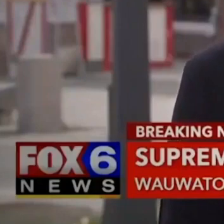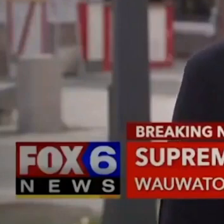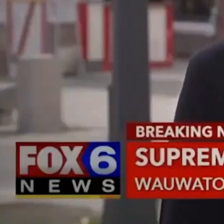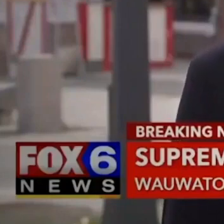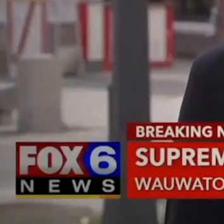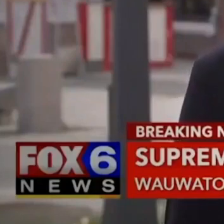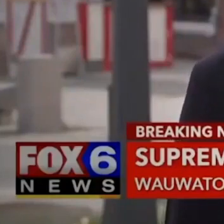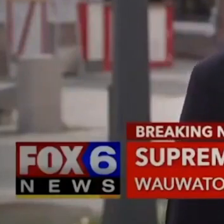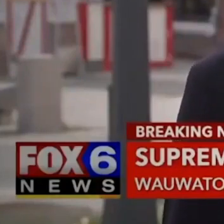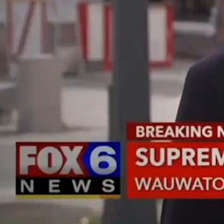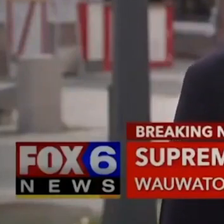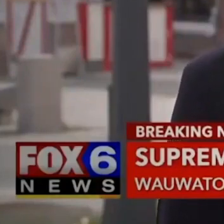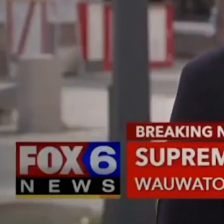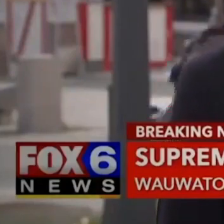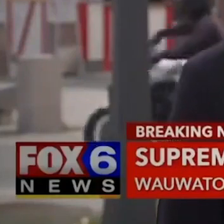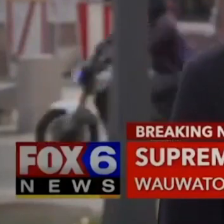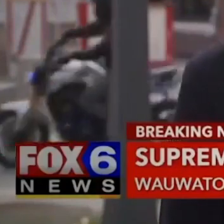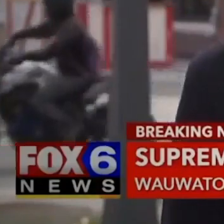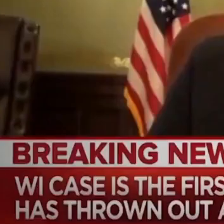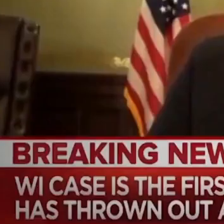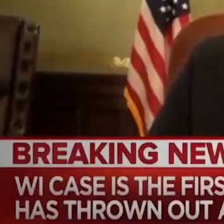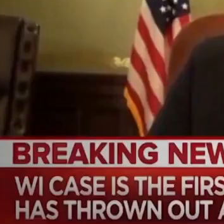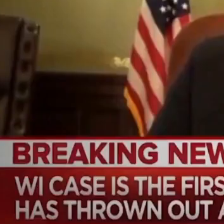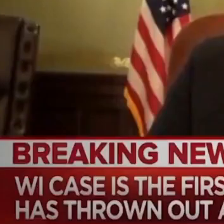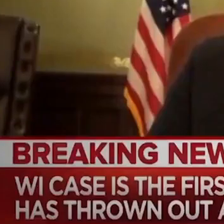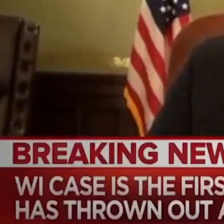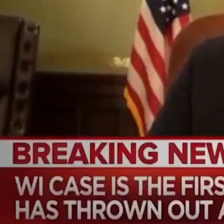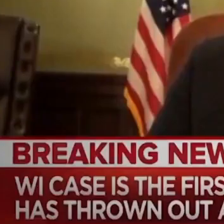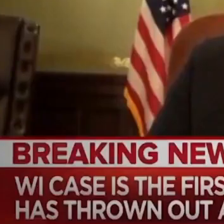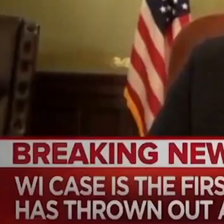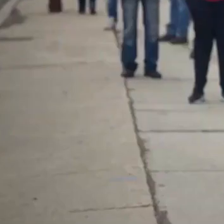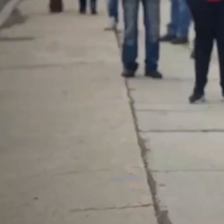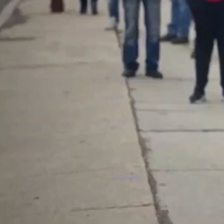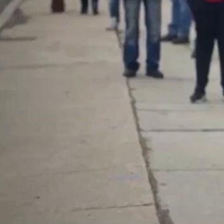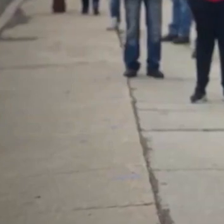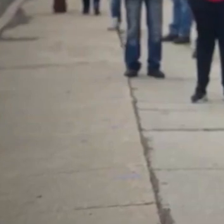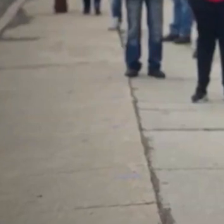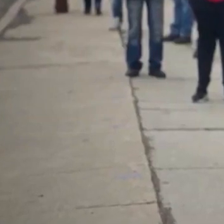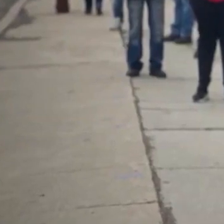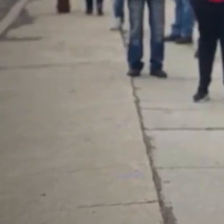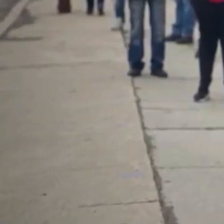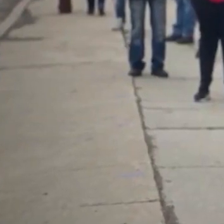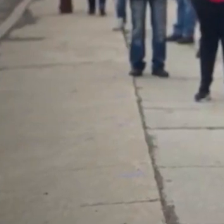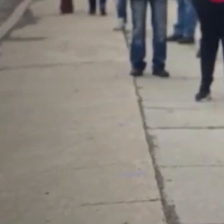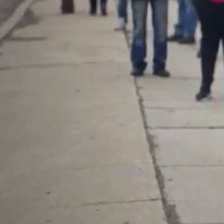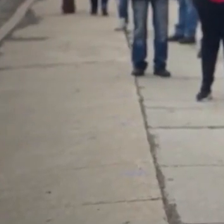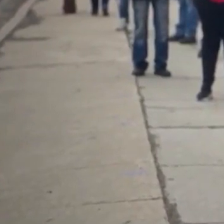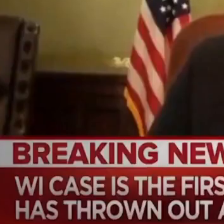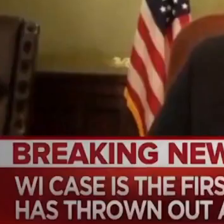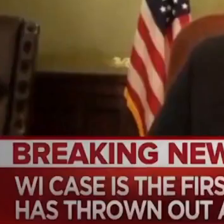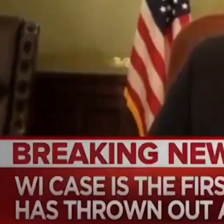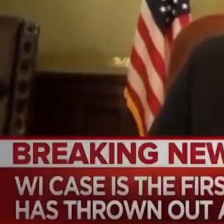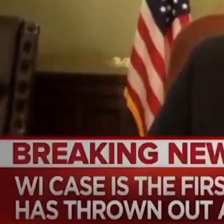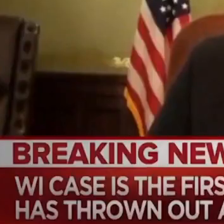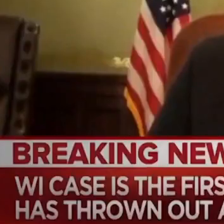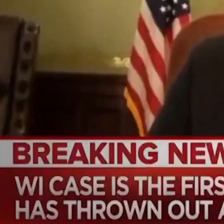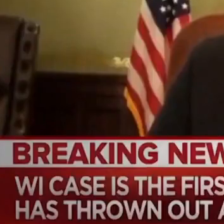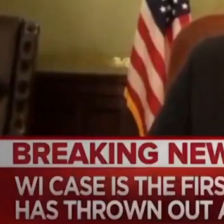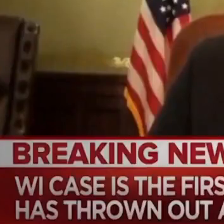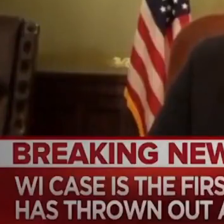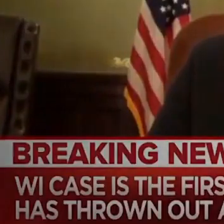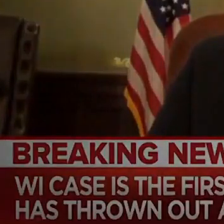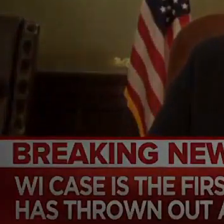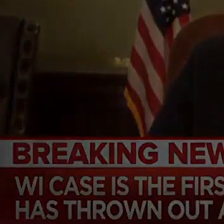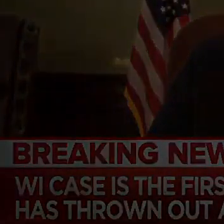Safer at Home is struck down by the state's Supreme Court. This one fell smooth for judges who have thrown our